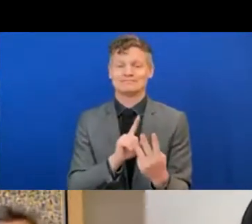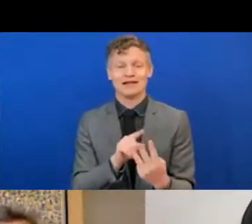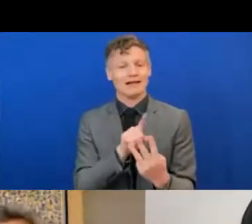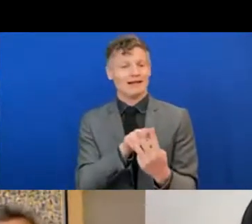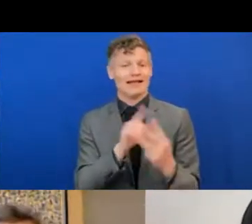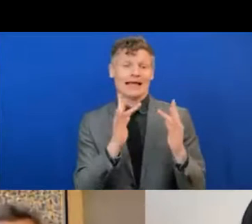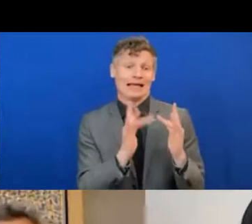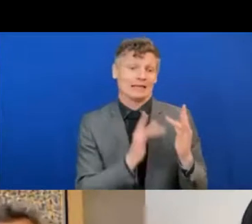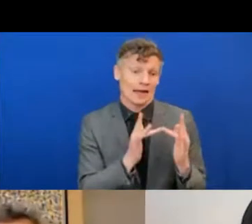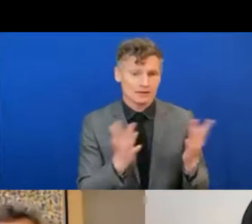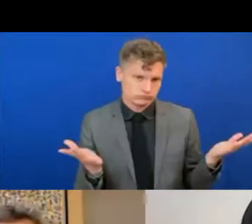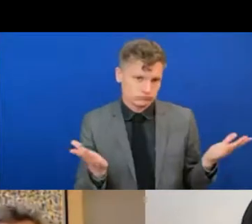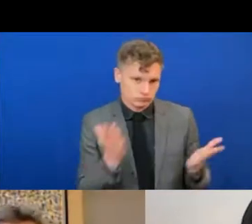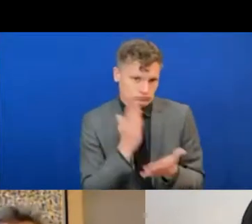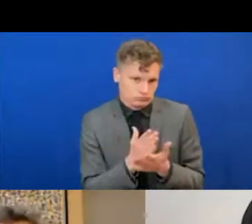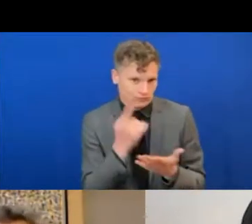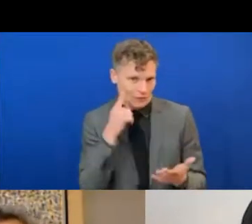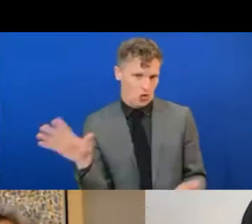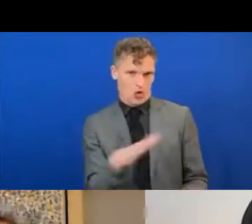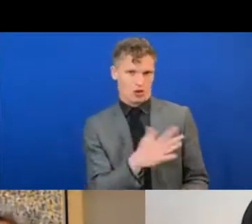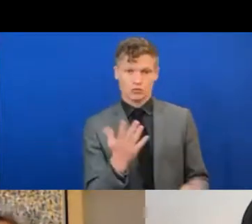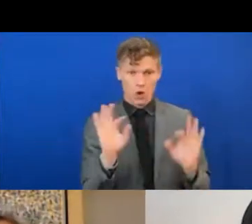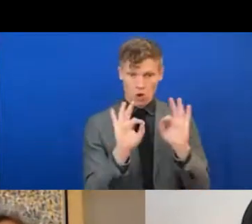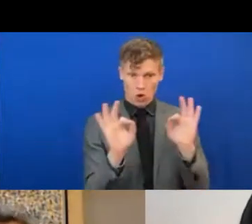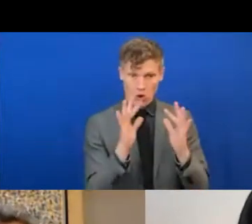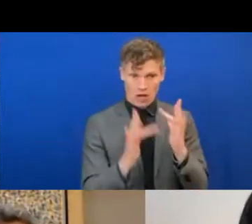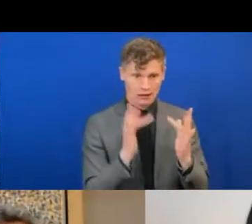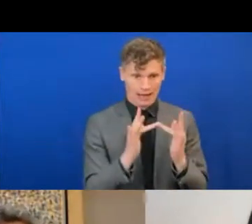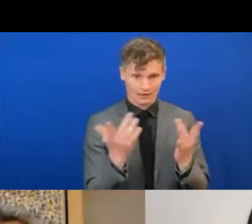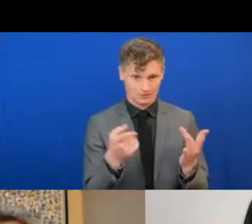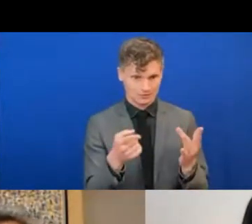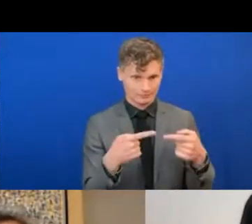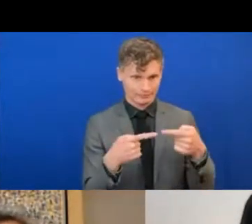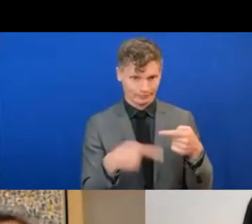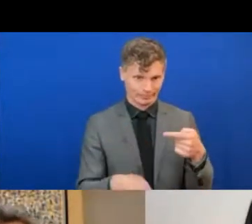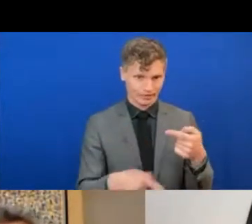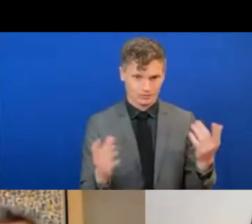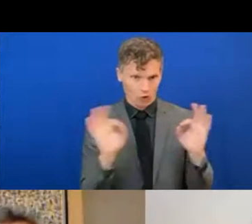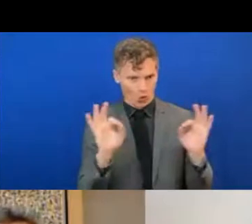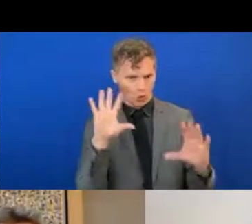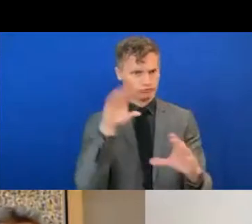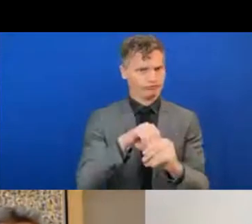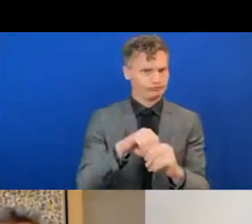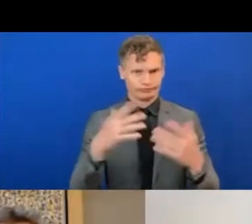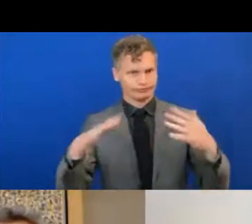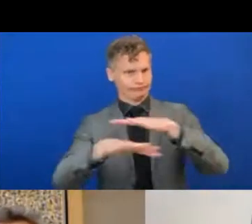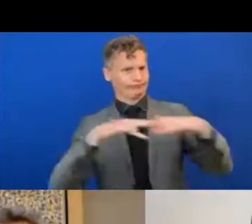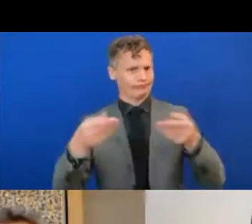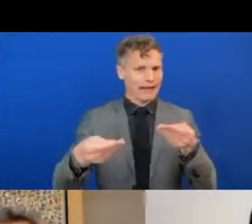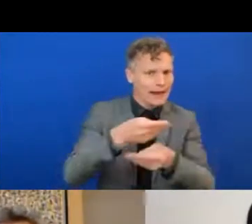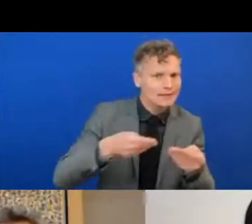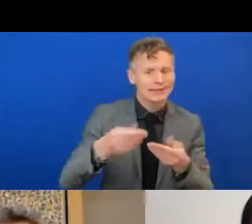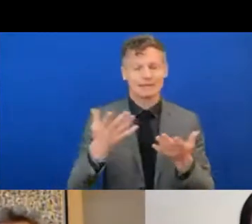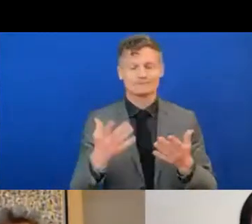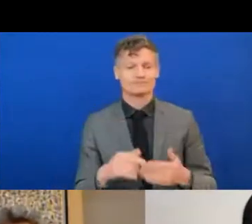that's for everyone. If we do not have Internet, we cannot participate in the digital economy. But ICT accessibility and